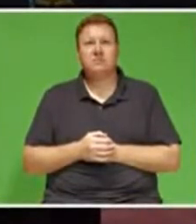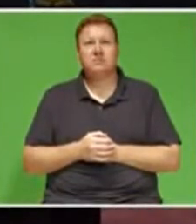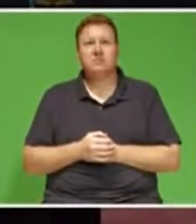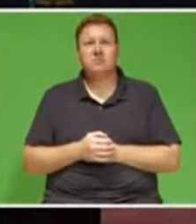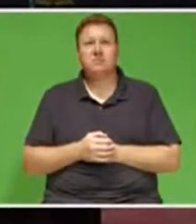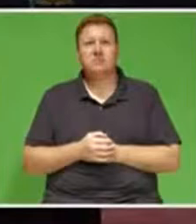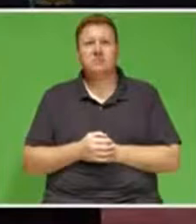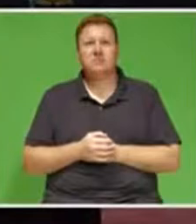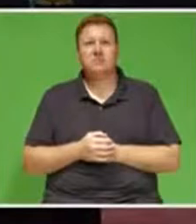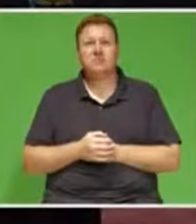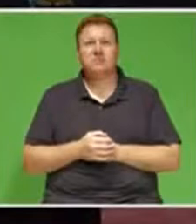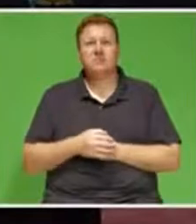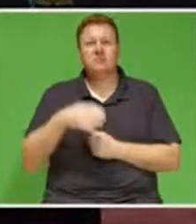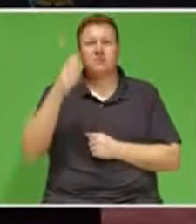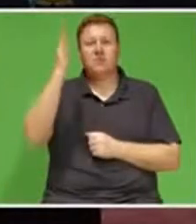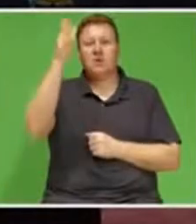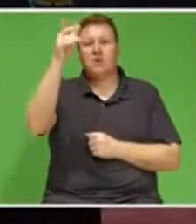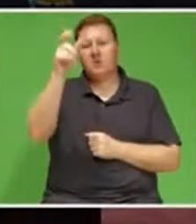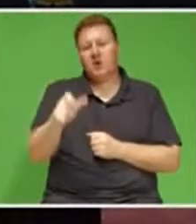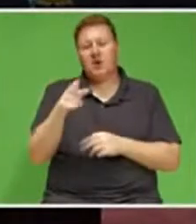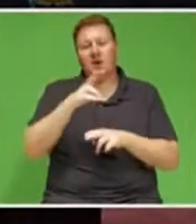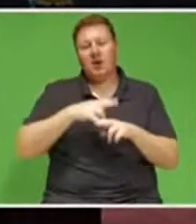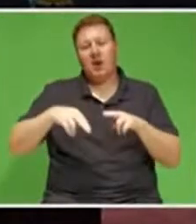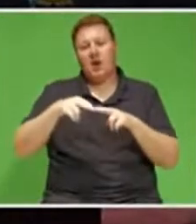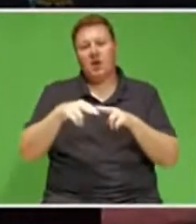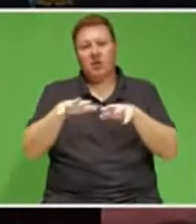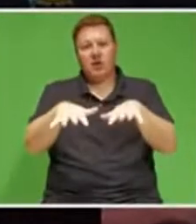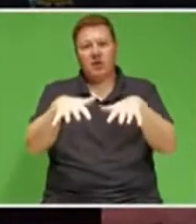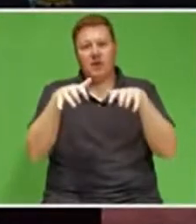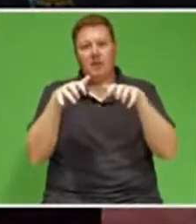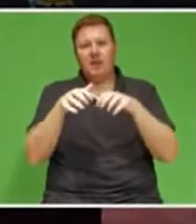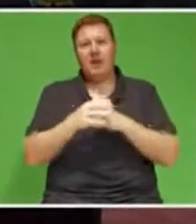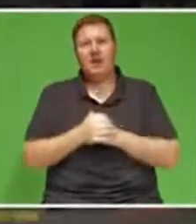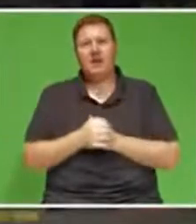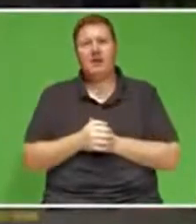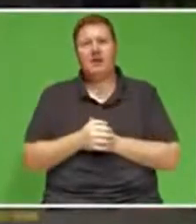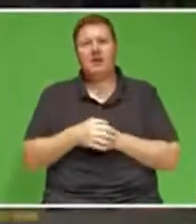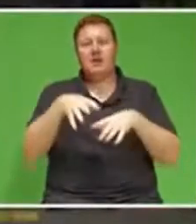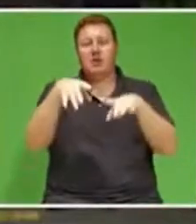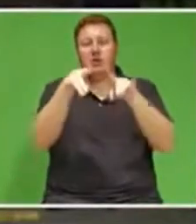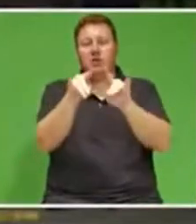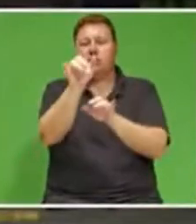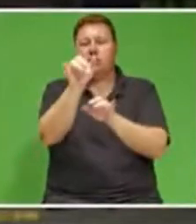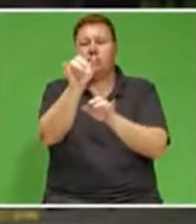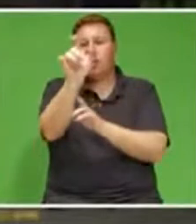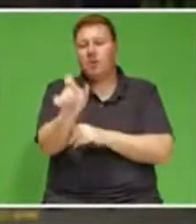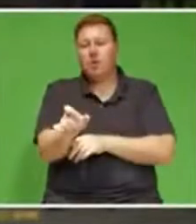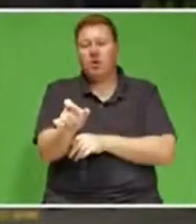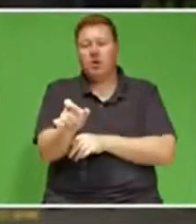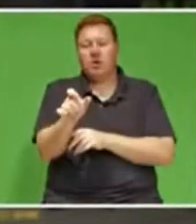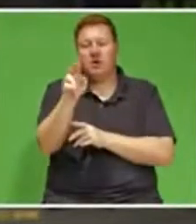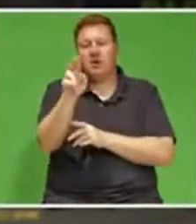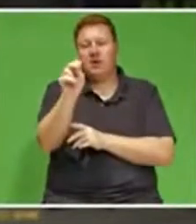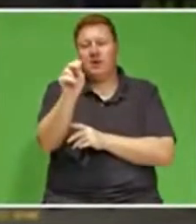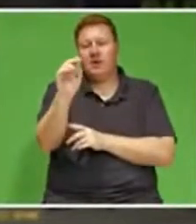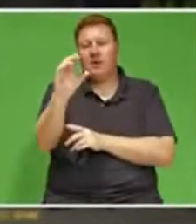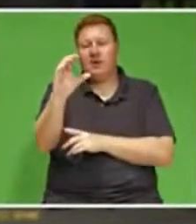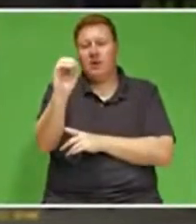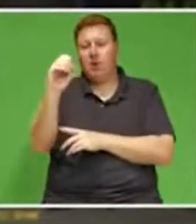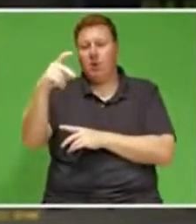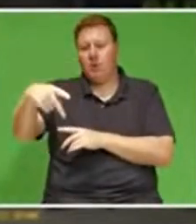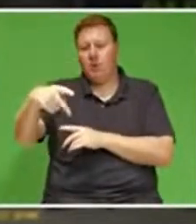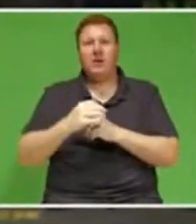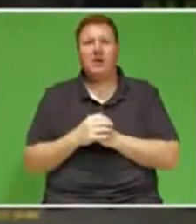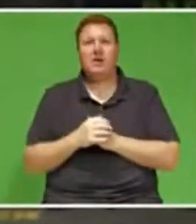Speaker of the National Assembly, Chairperson of the National Council of